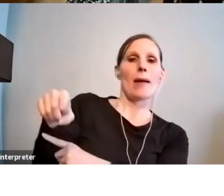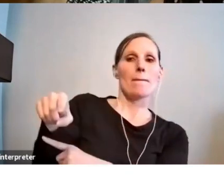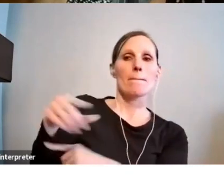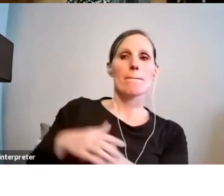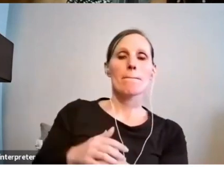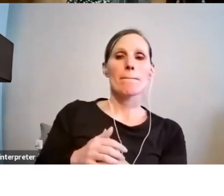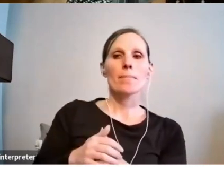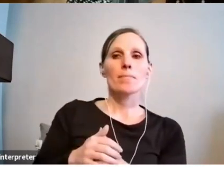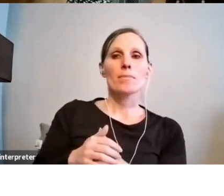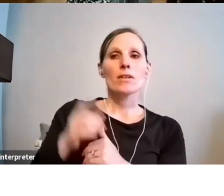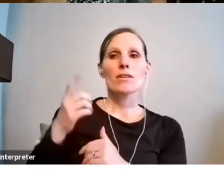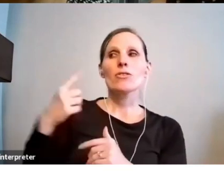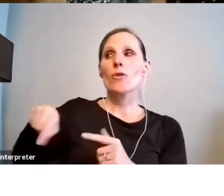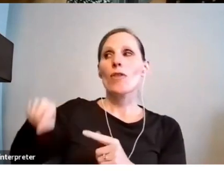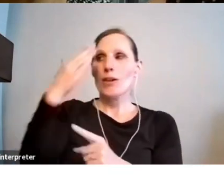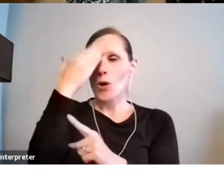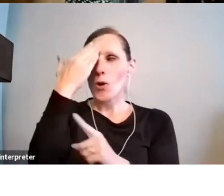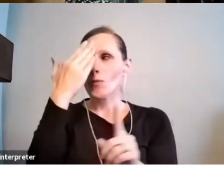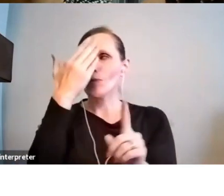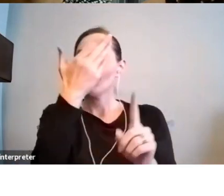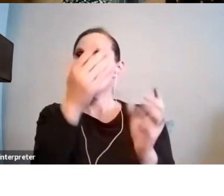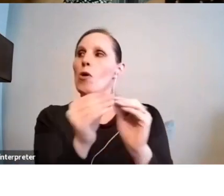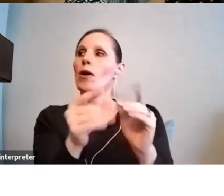have that context for your practice.